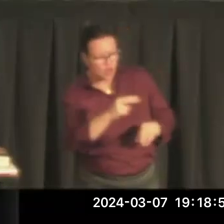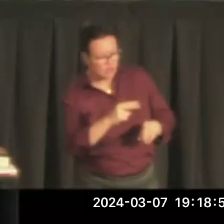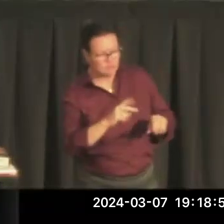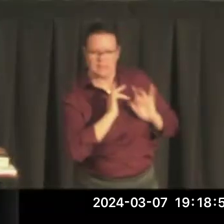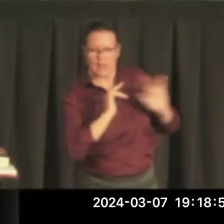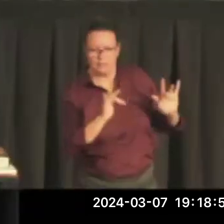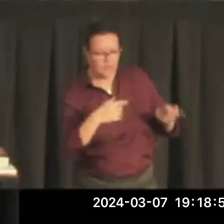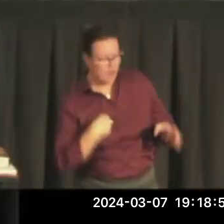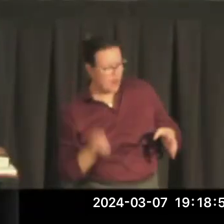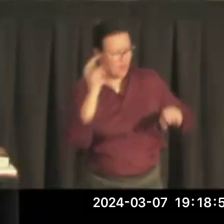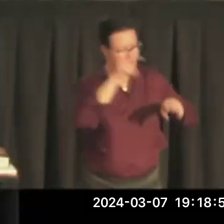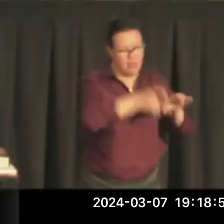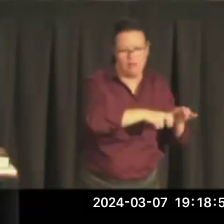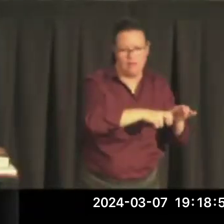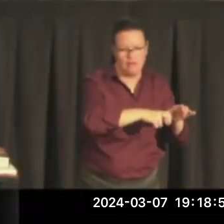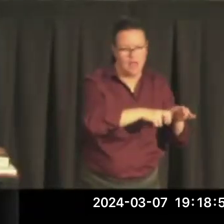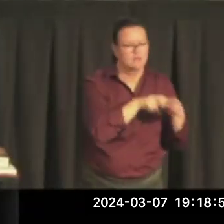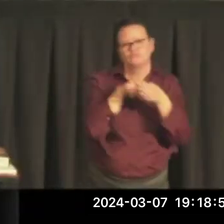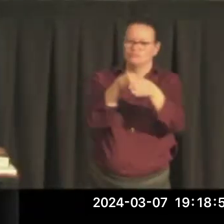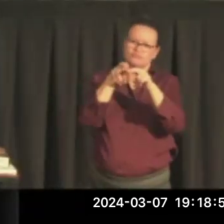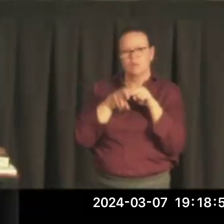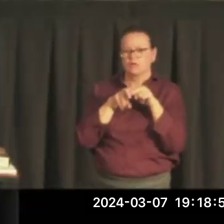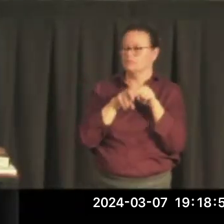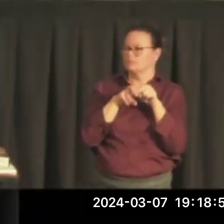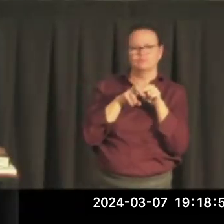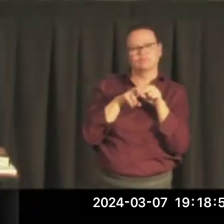get on to another one to see where it went.